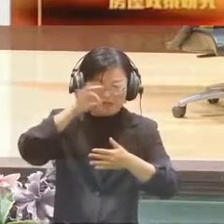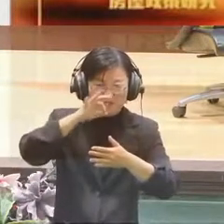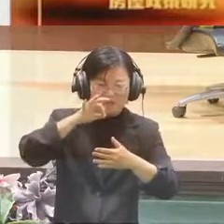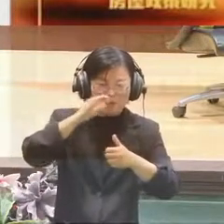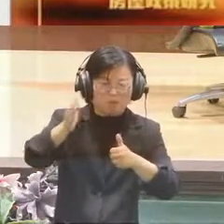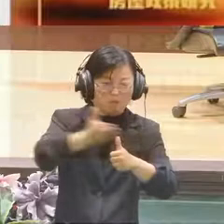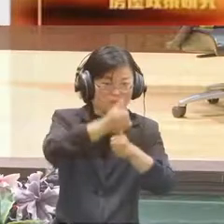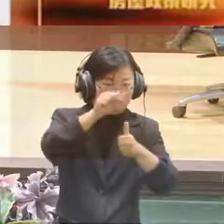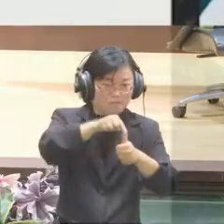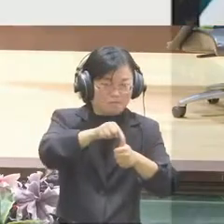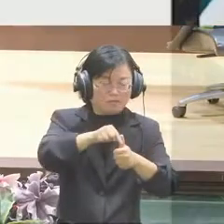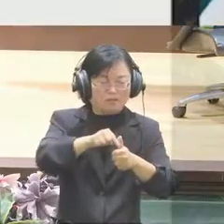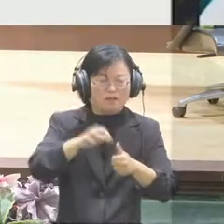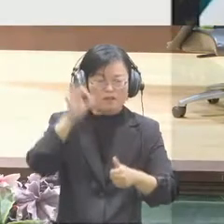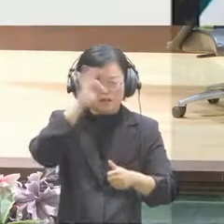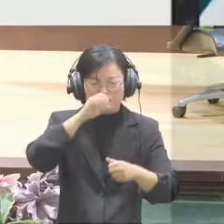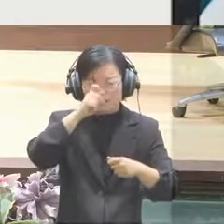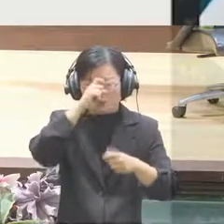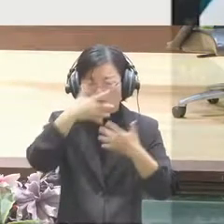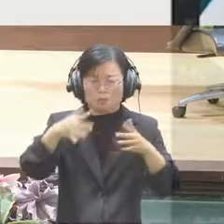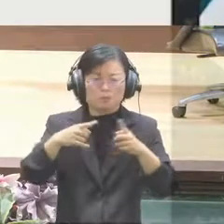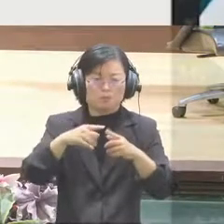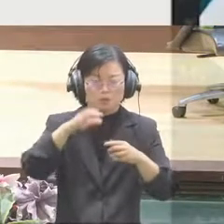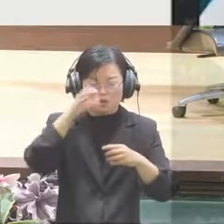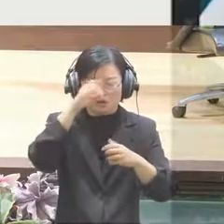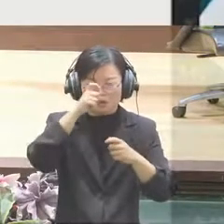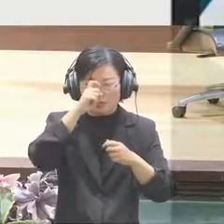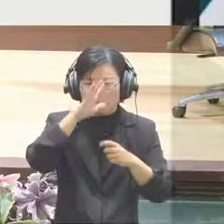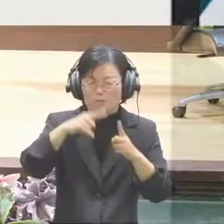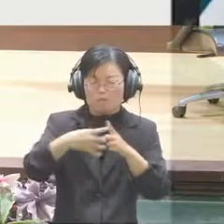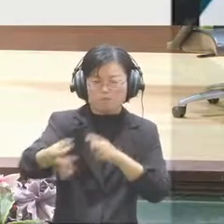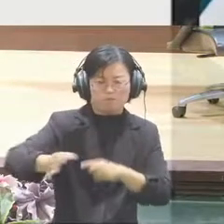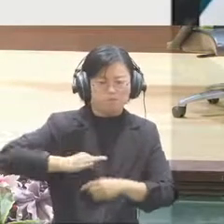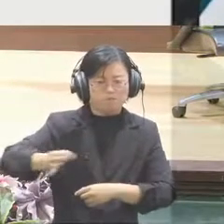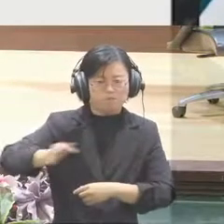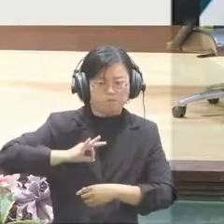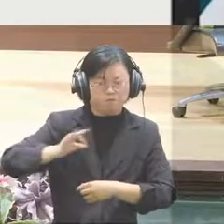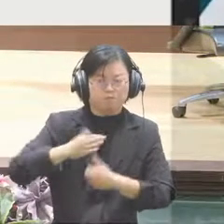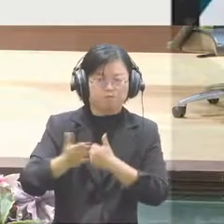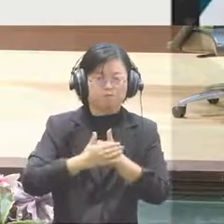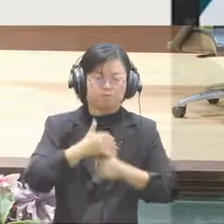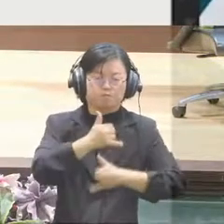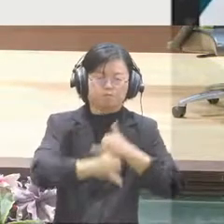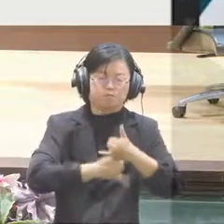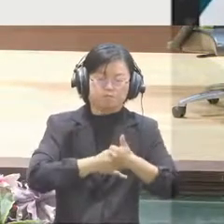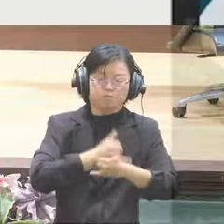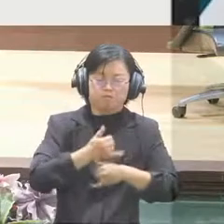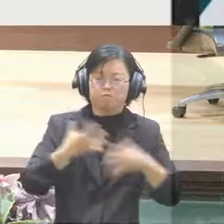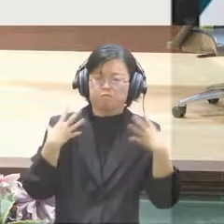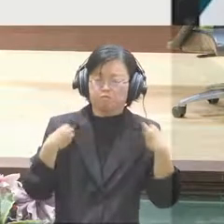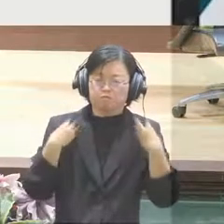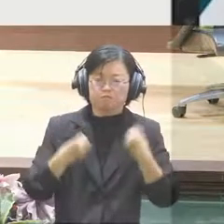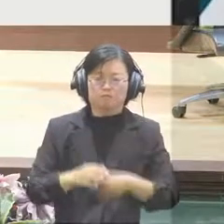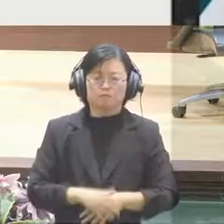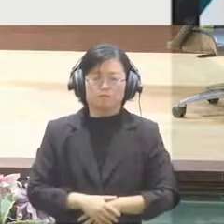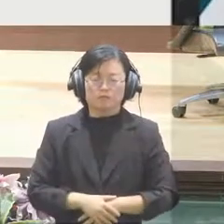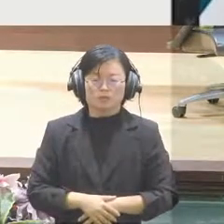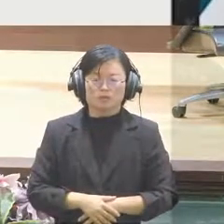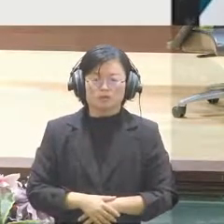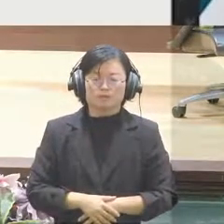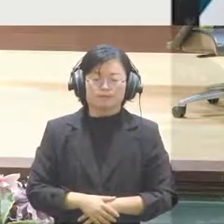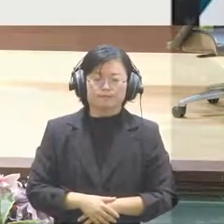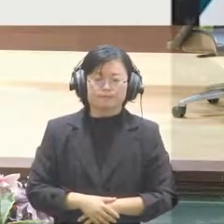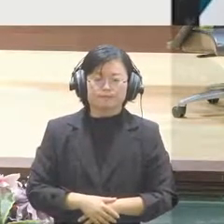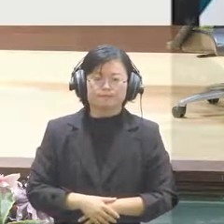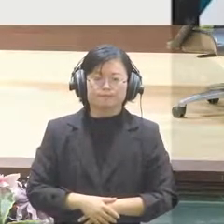direction. So we have been doing this crowdfunding from time to time to a diverse